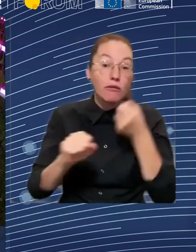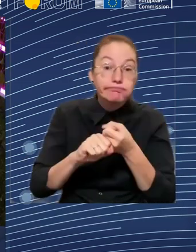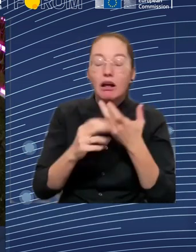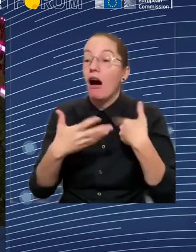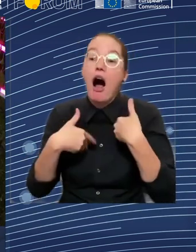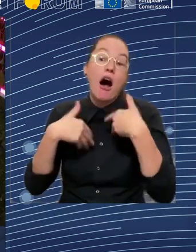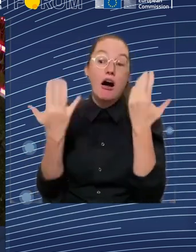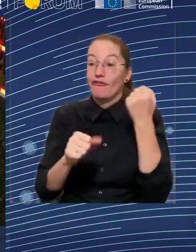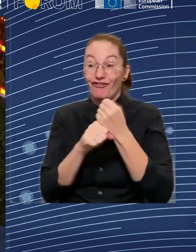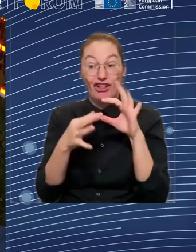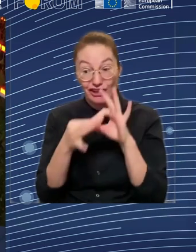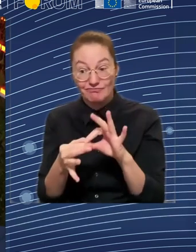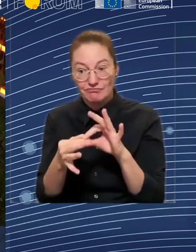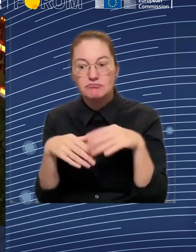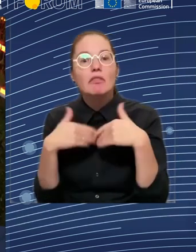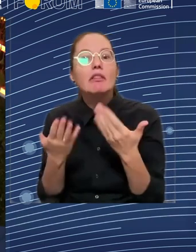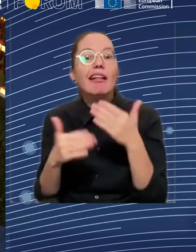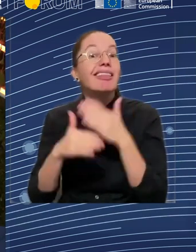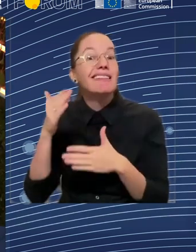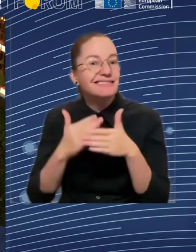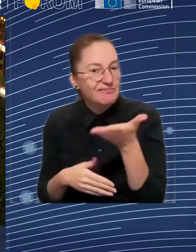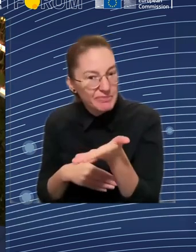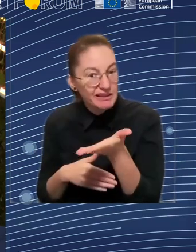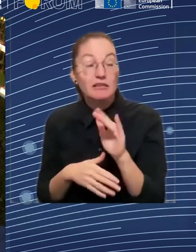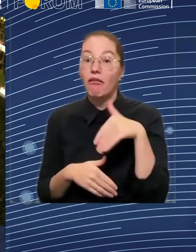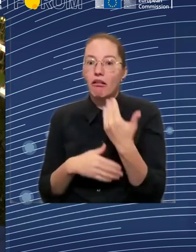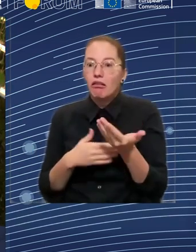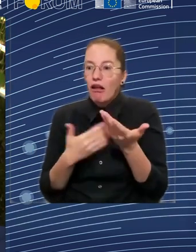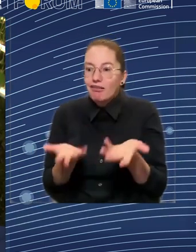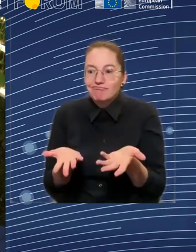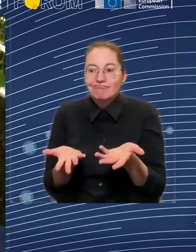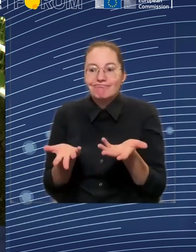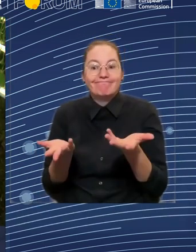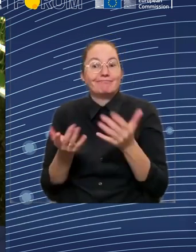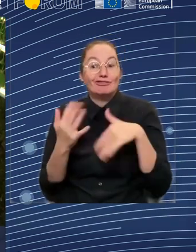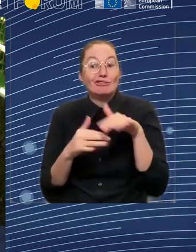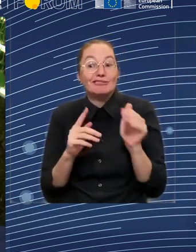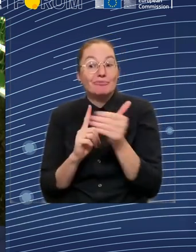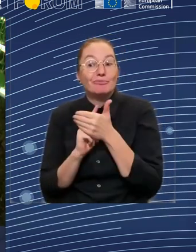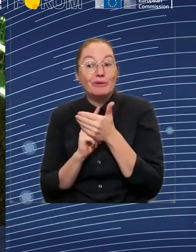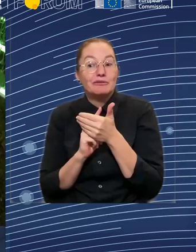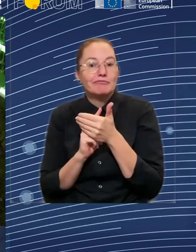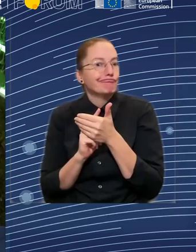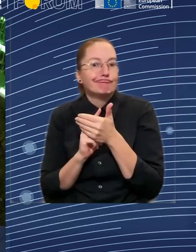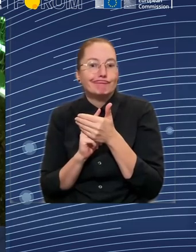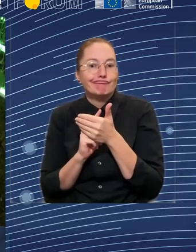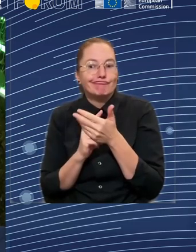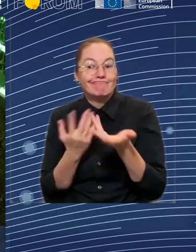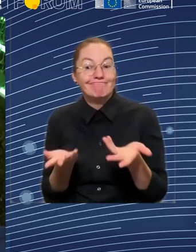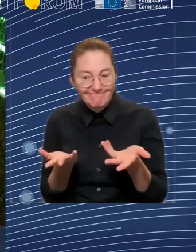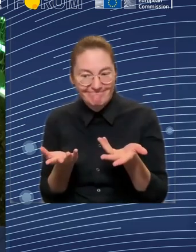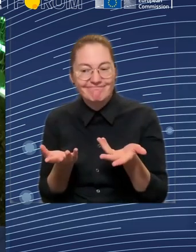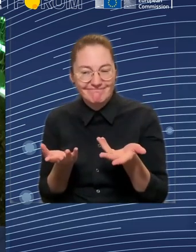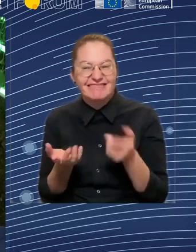enough pension, for example, because they've paid very little or they didn't pay throughout their lives